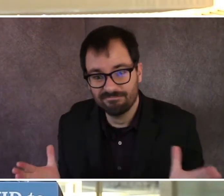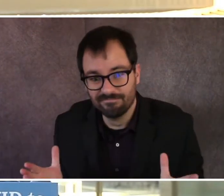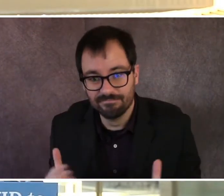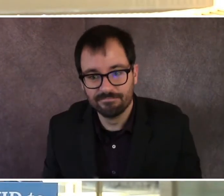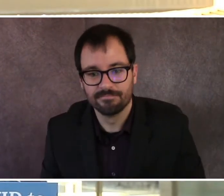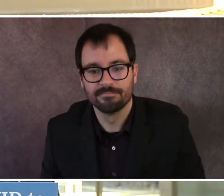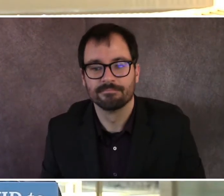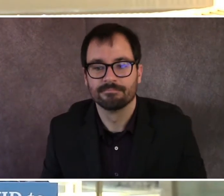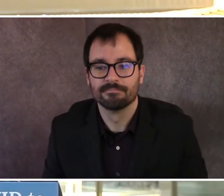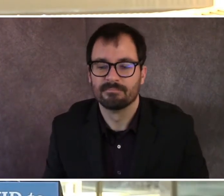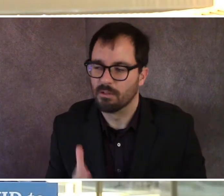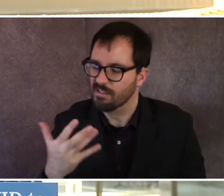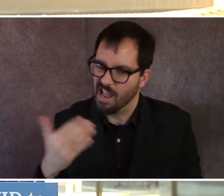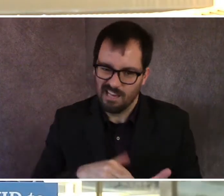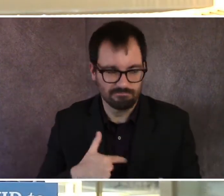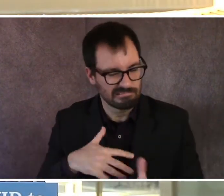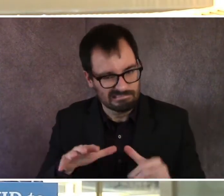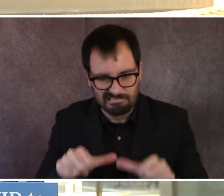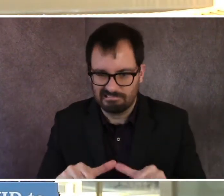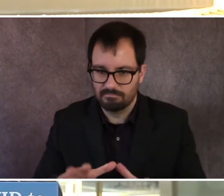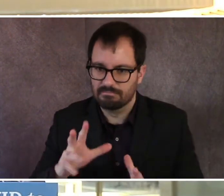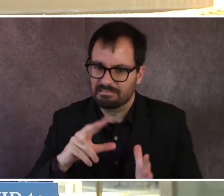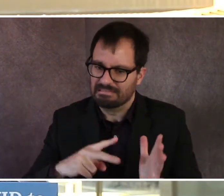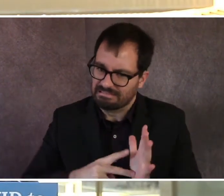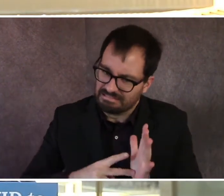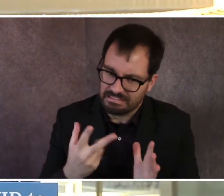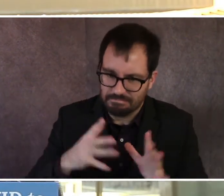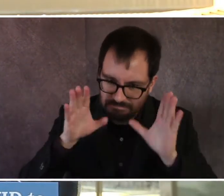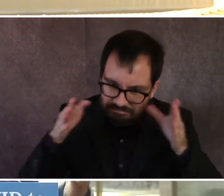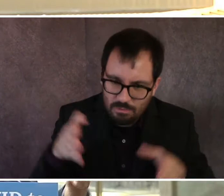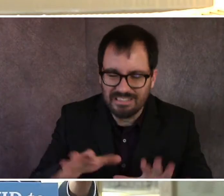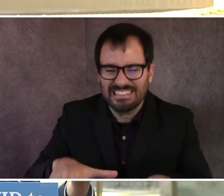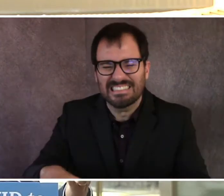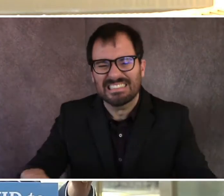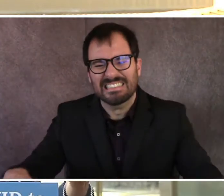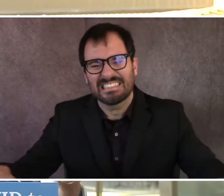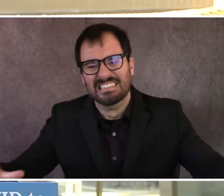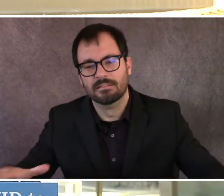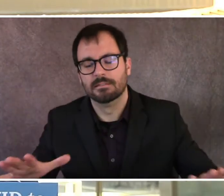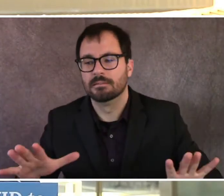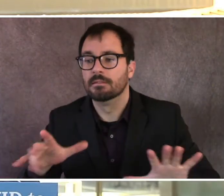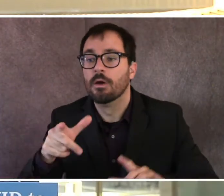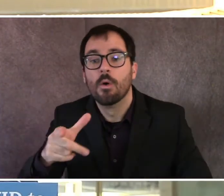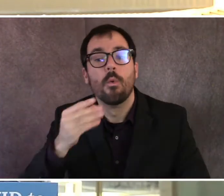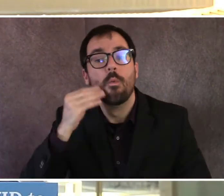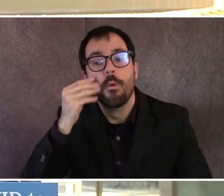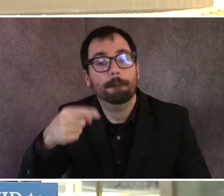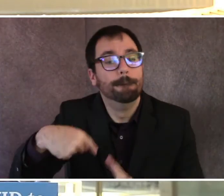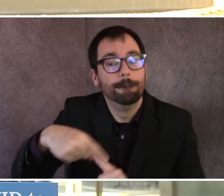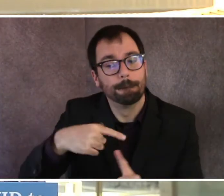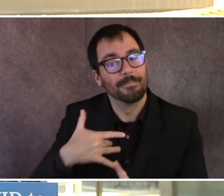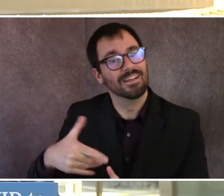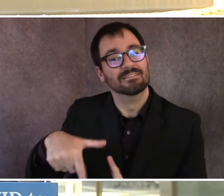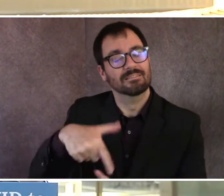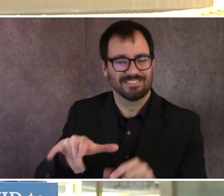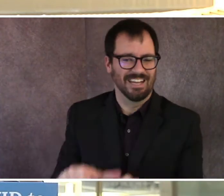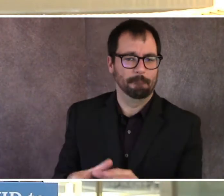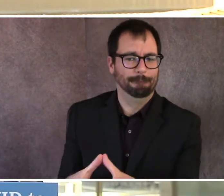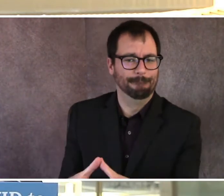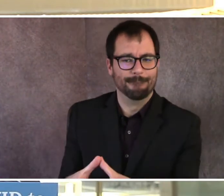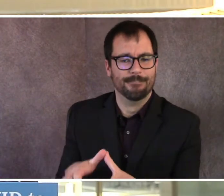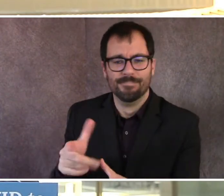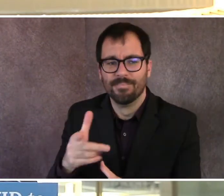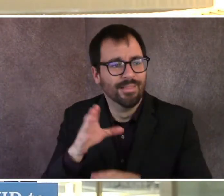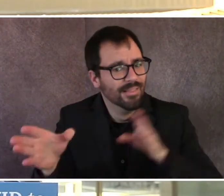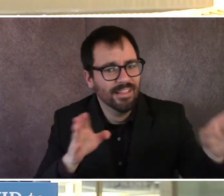being around folks that you live with that are in your home, not spending time with extended family, um, in, in, in quarters where you can socially